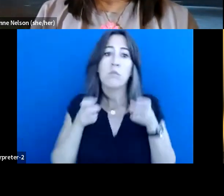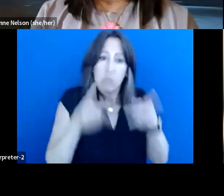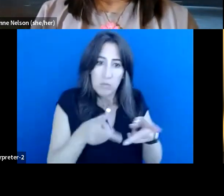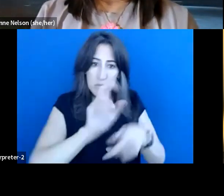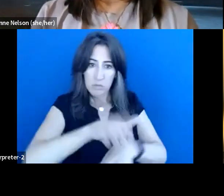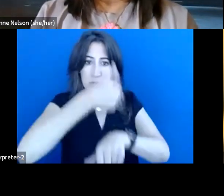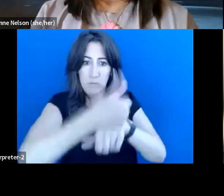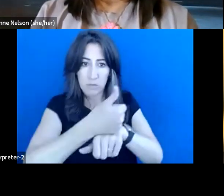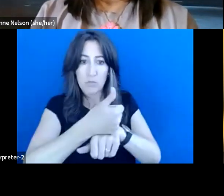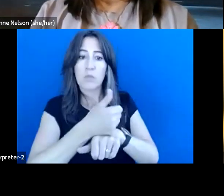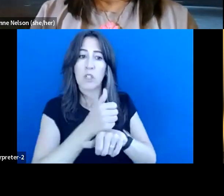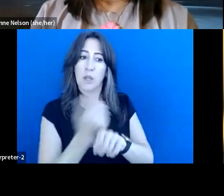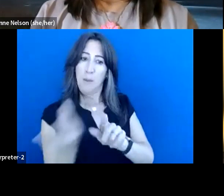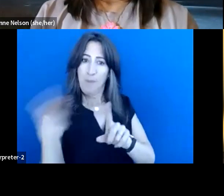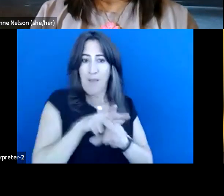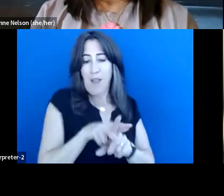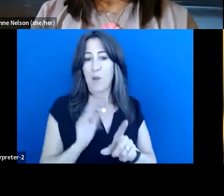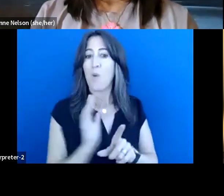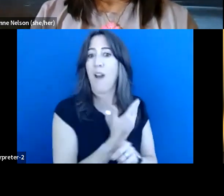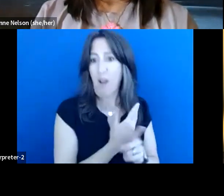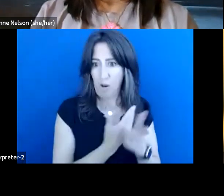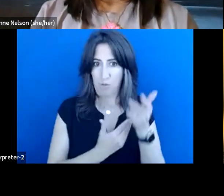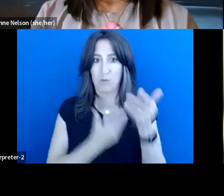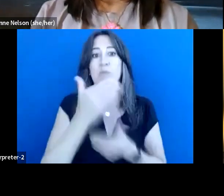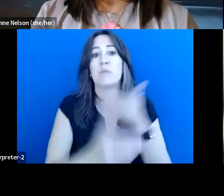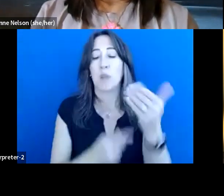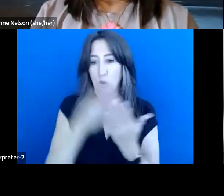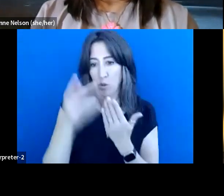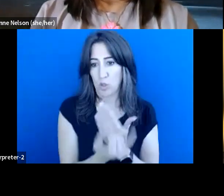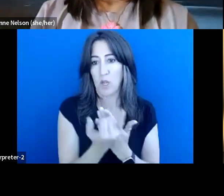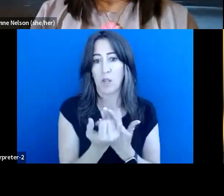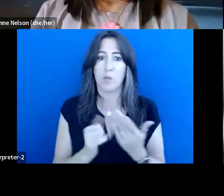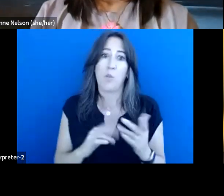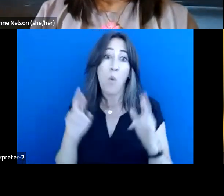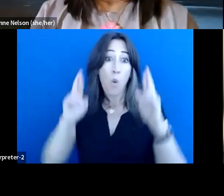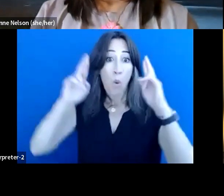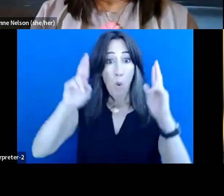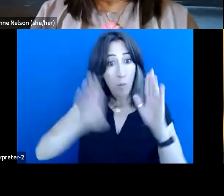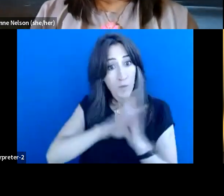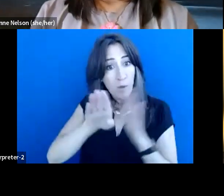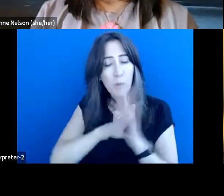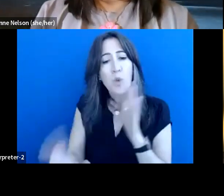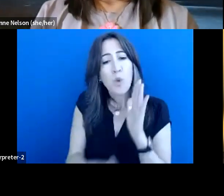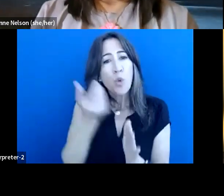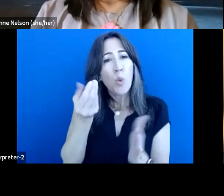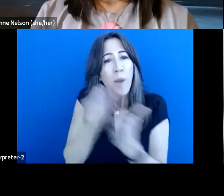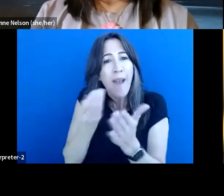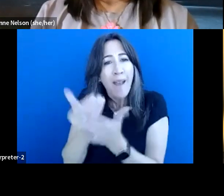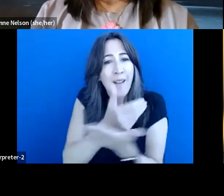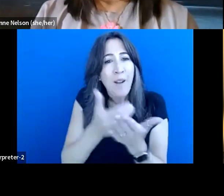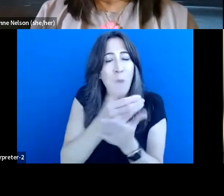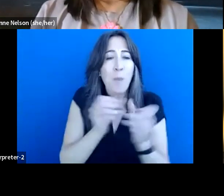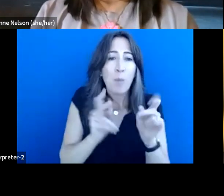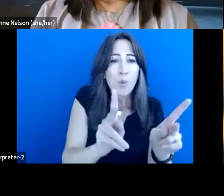amazing components from that. And our hope is that we're developing a new economic opportunities and commercial fisheries for some of our nations.